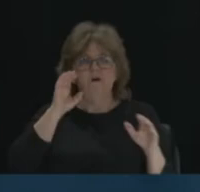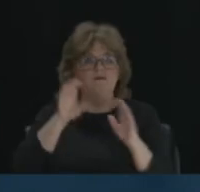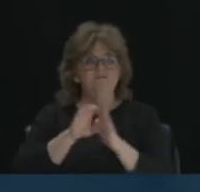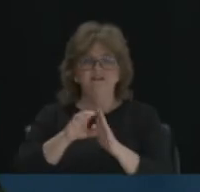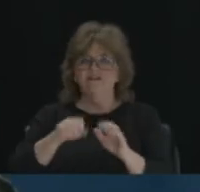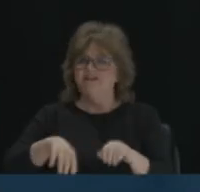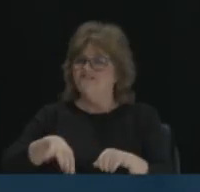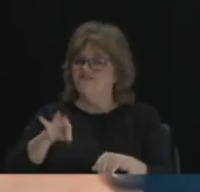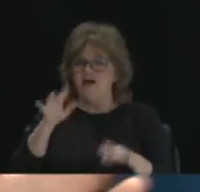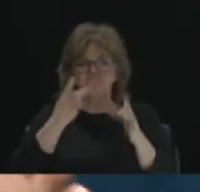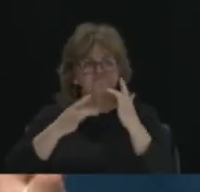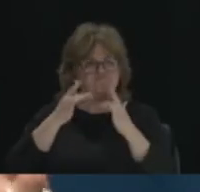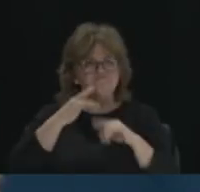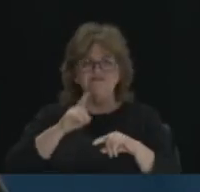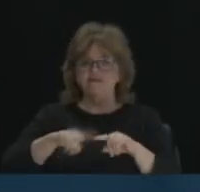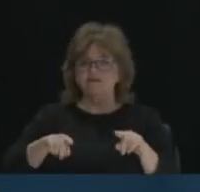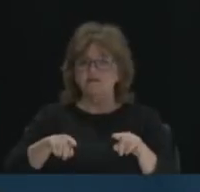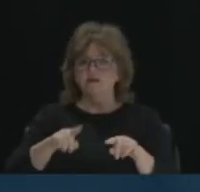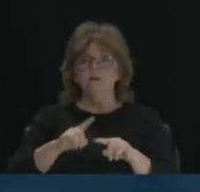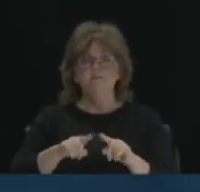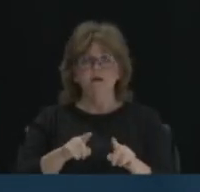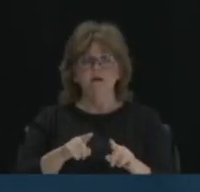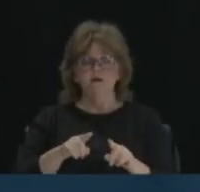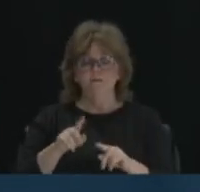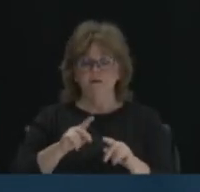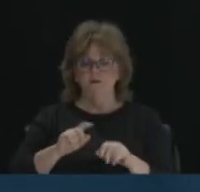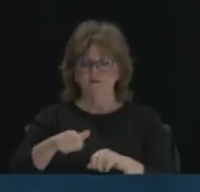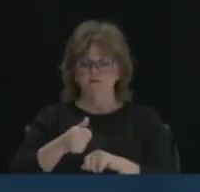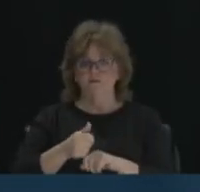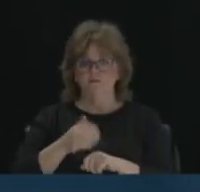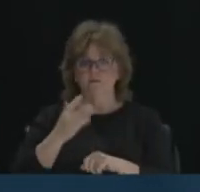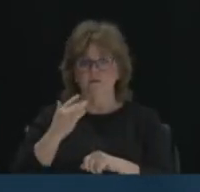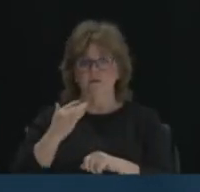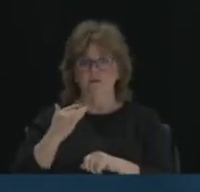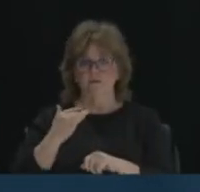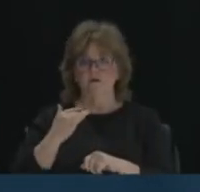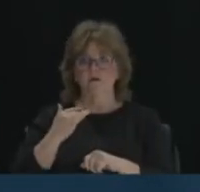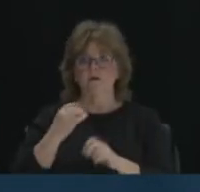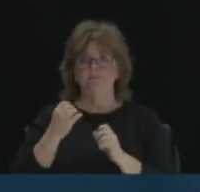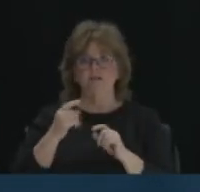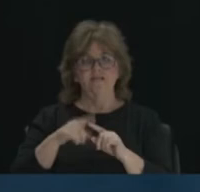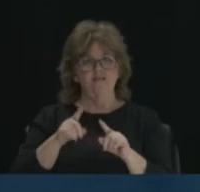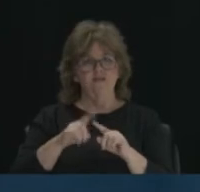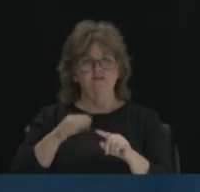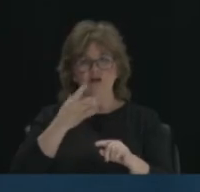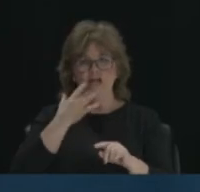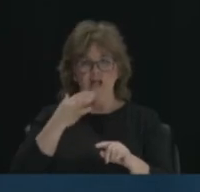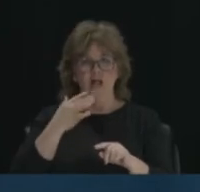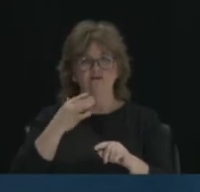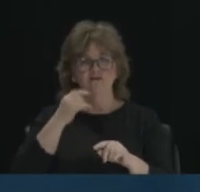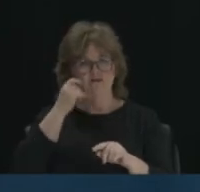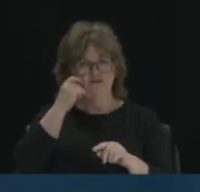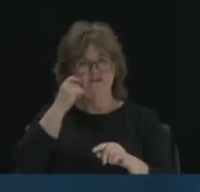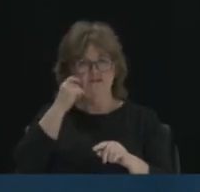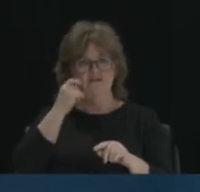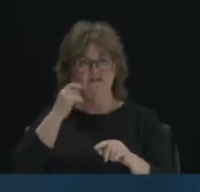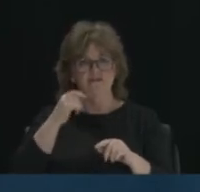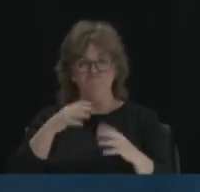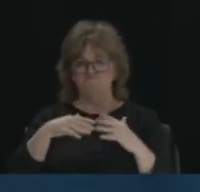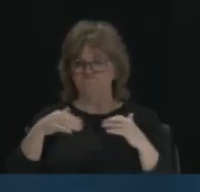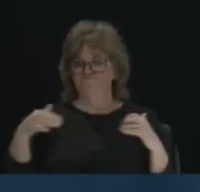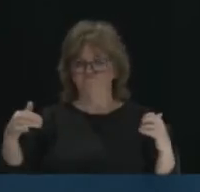as part of our foundership, our foundership was in fact multiracial from its inception as a local